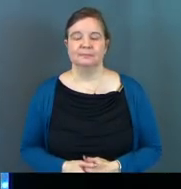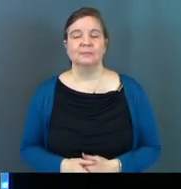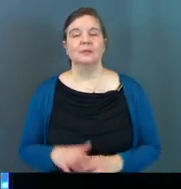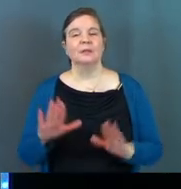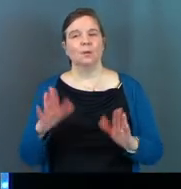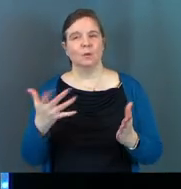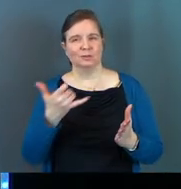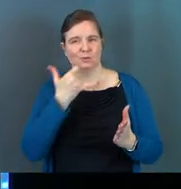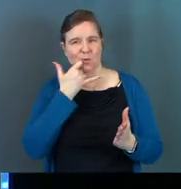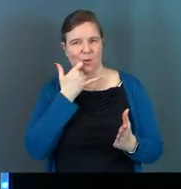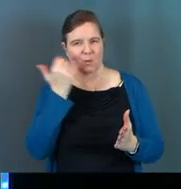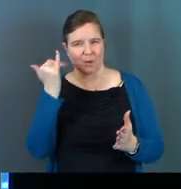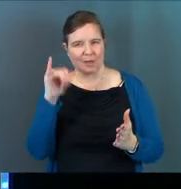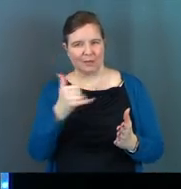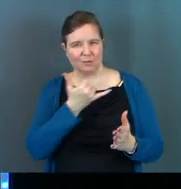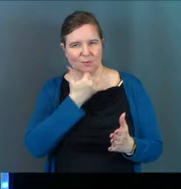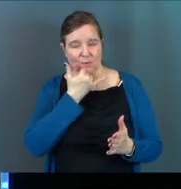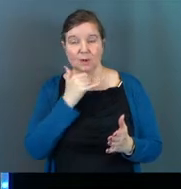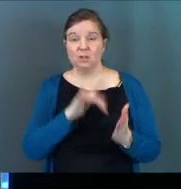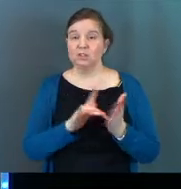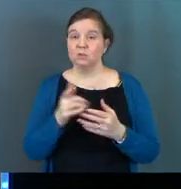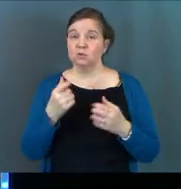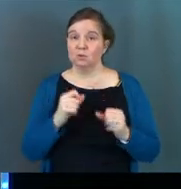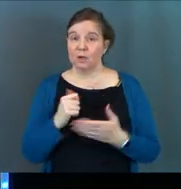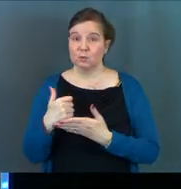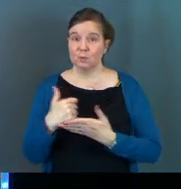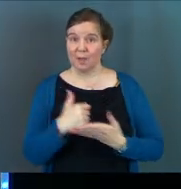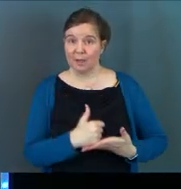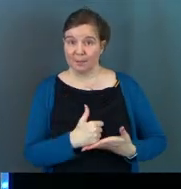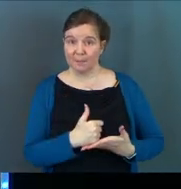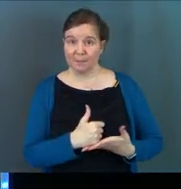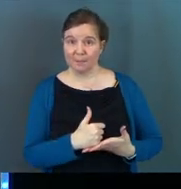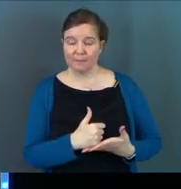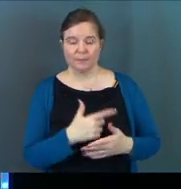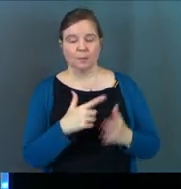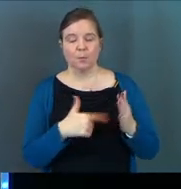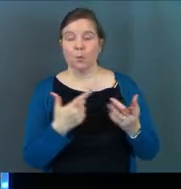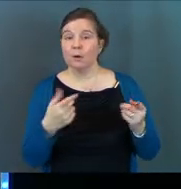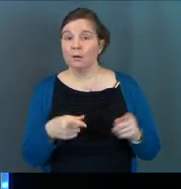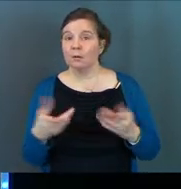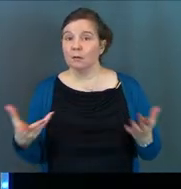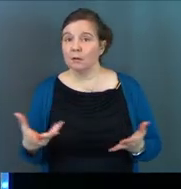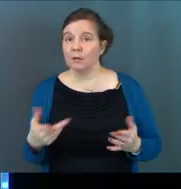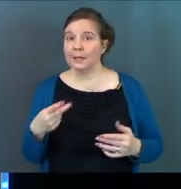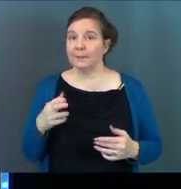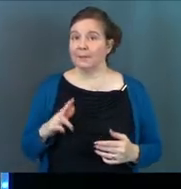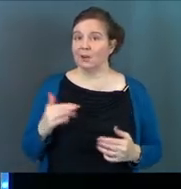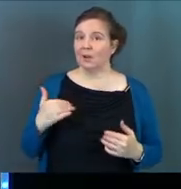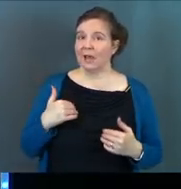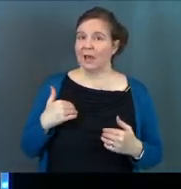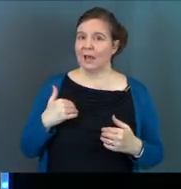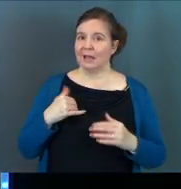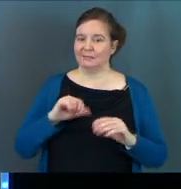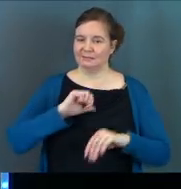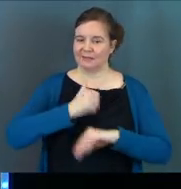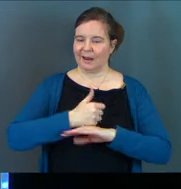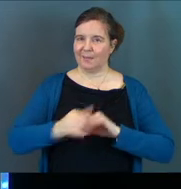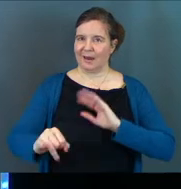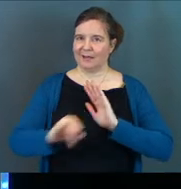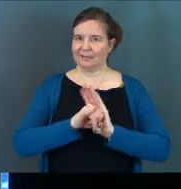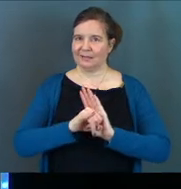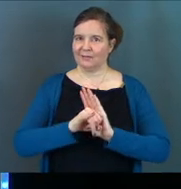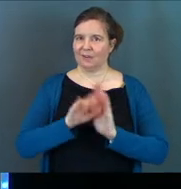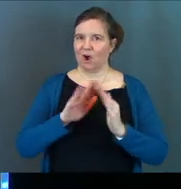And here's what's wrong with that. Jesus was trying to help. But what had gone on here is that Peter had built an identity